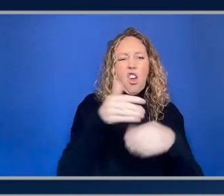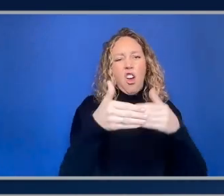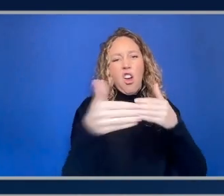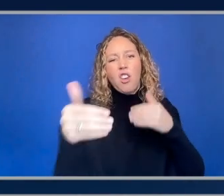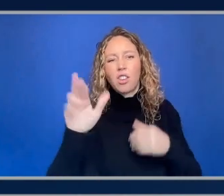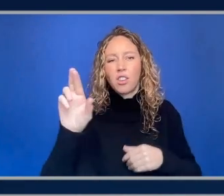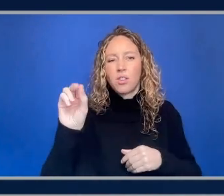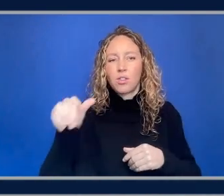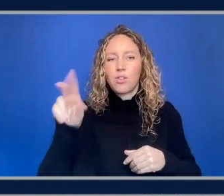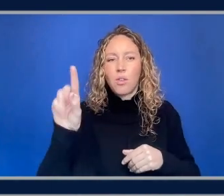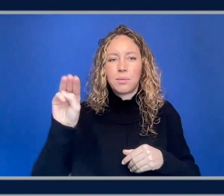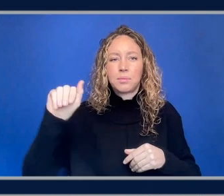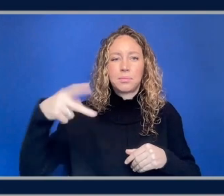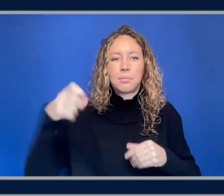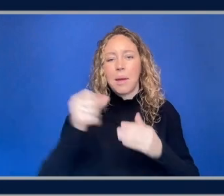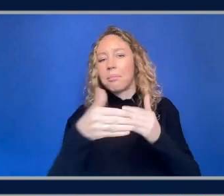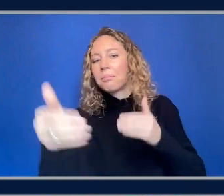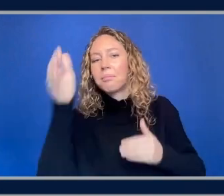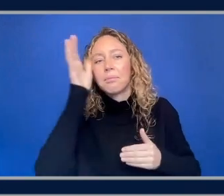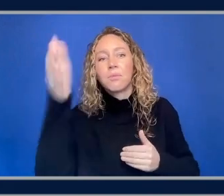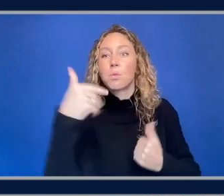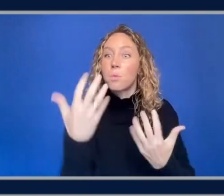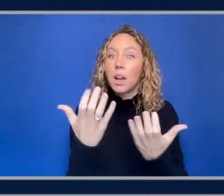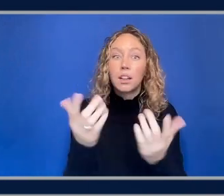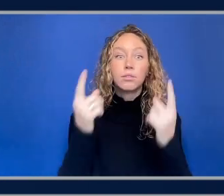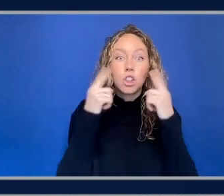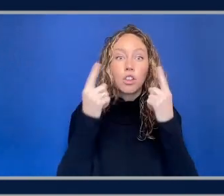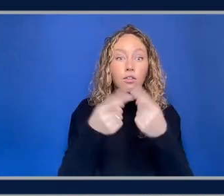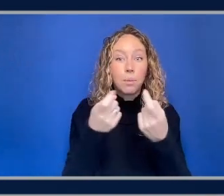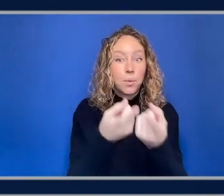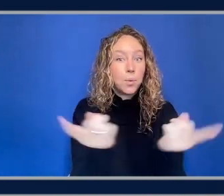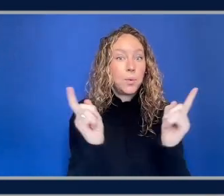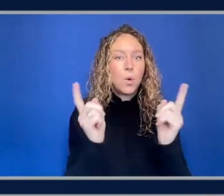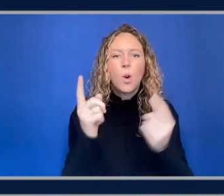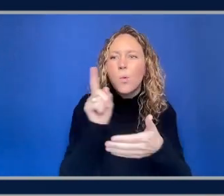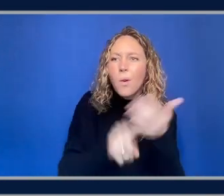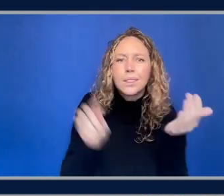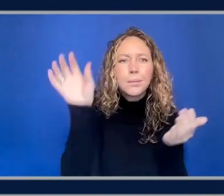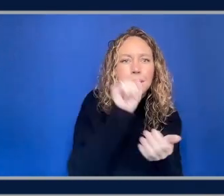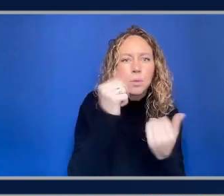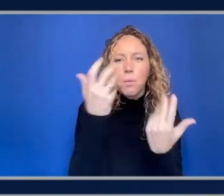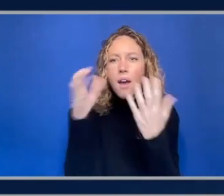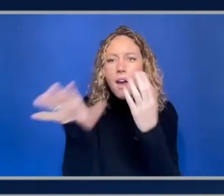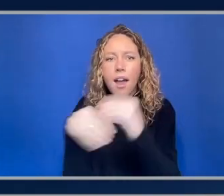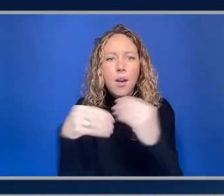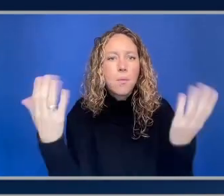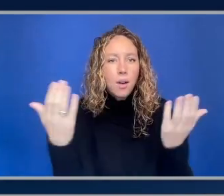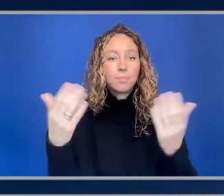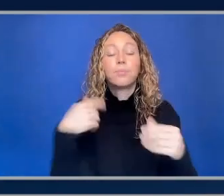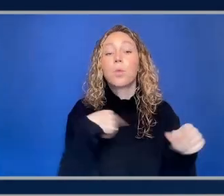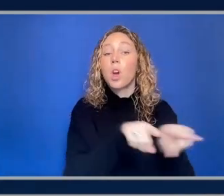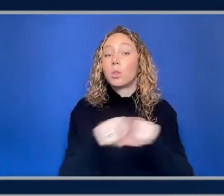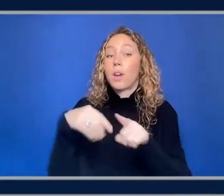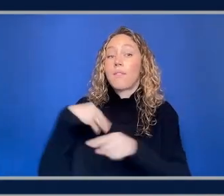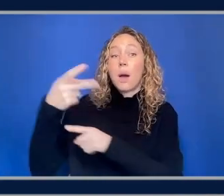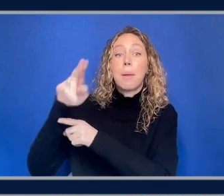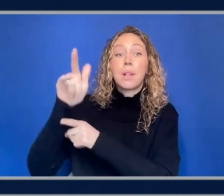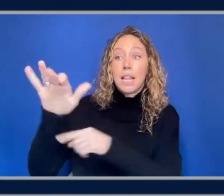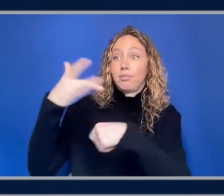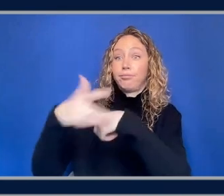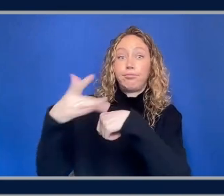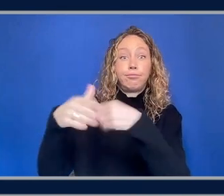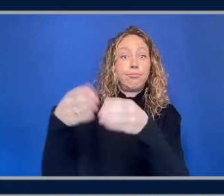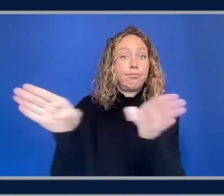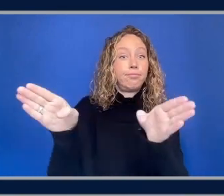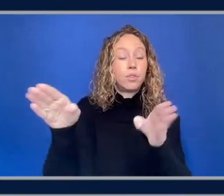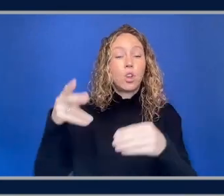customers to hear what are the things that are missing that they would really like us to add and we also have a public roadmap where they could take a look and give us feedback